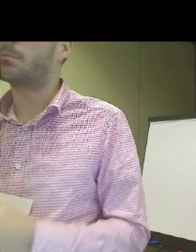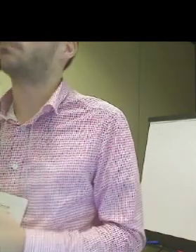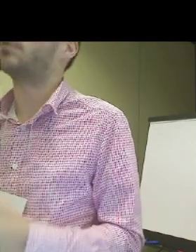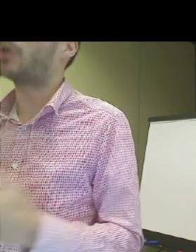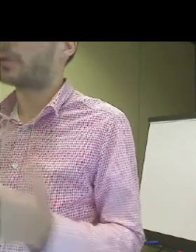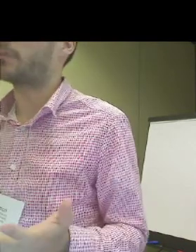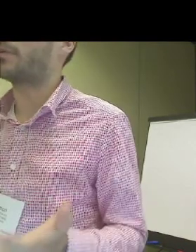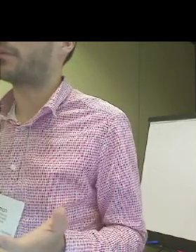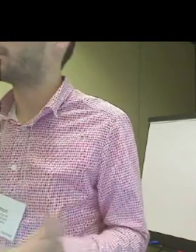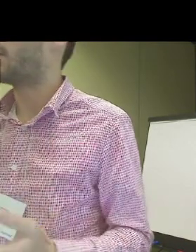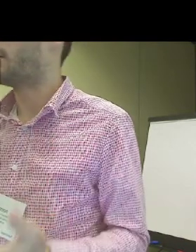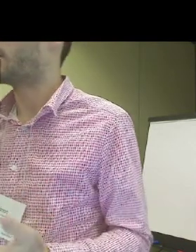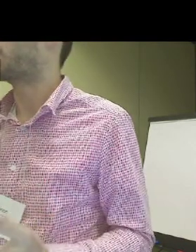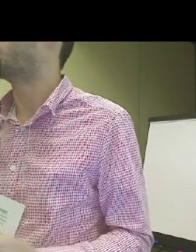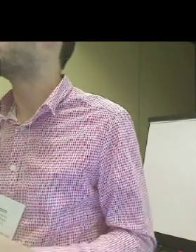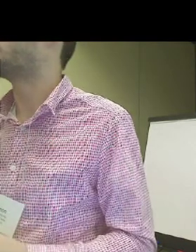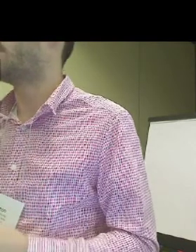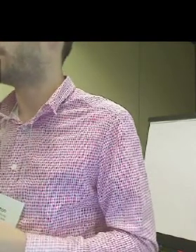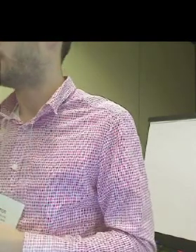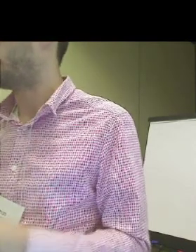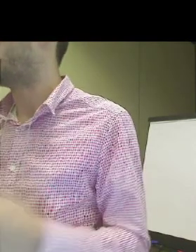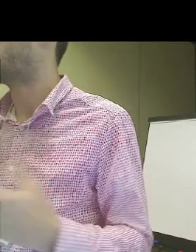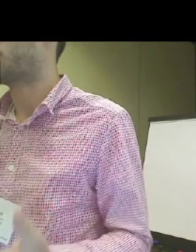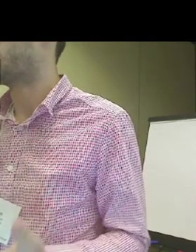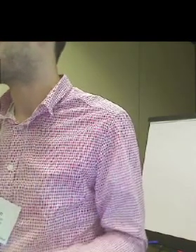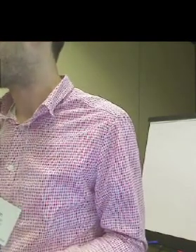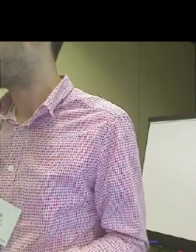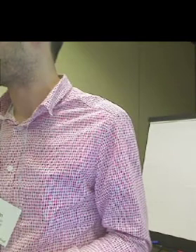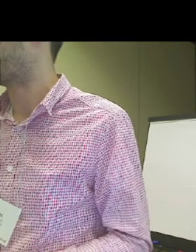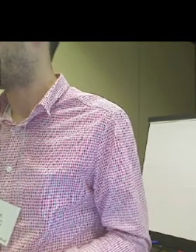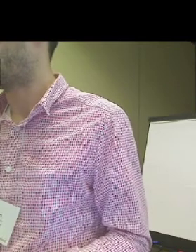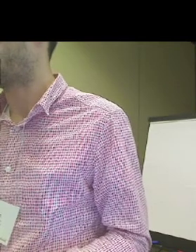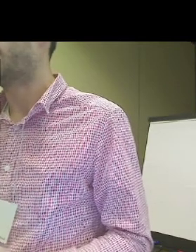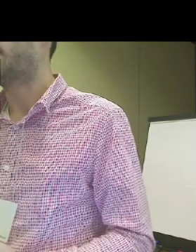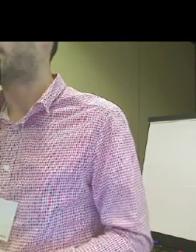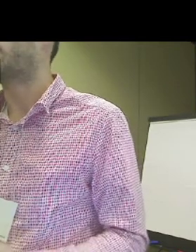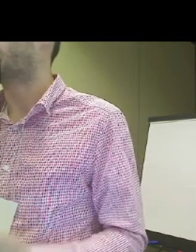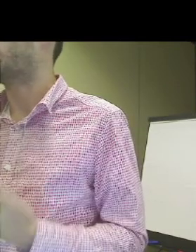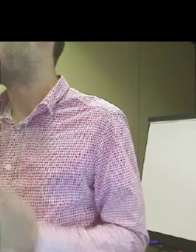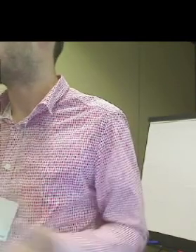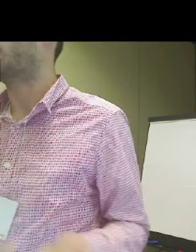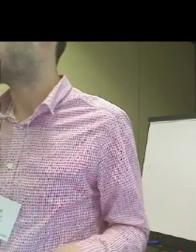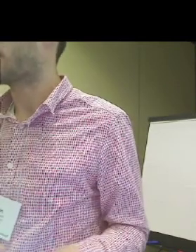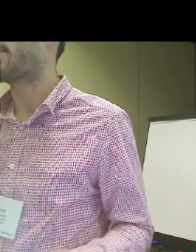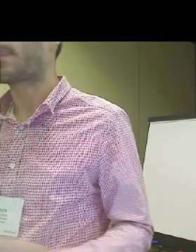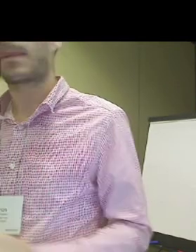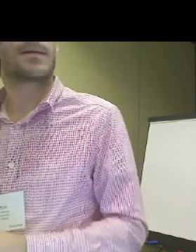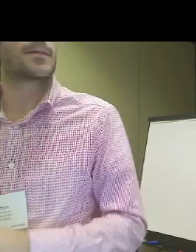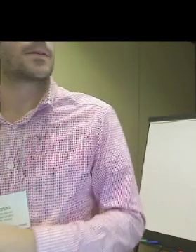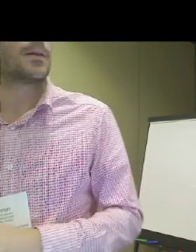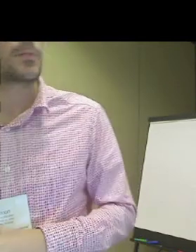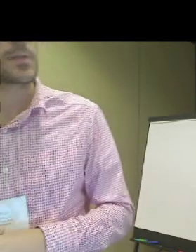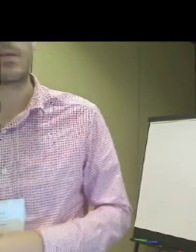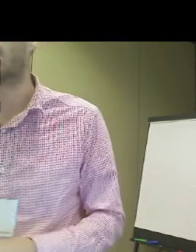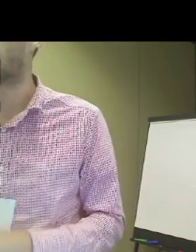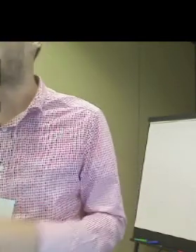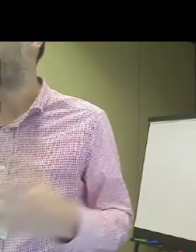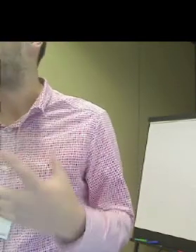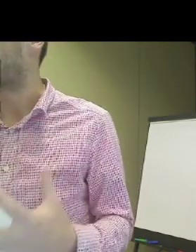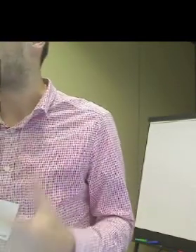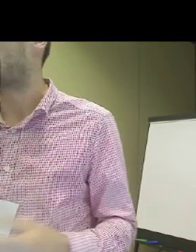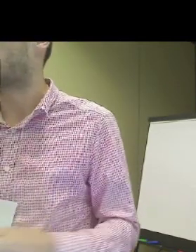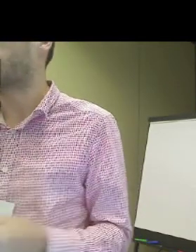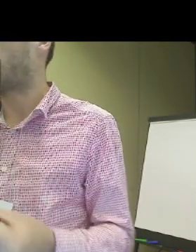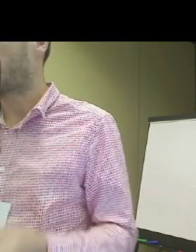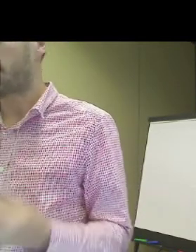because a lot of deaf people, adults, also have really interesting skills to share, but usually nobody knows. So it was really a